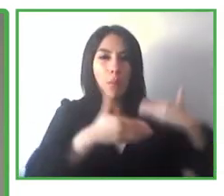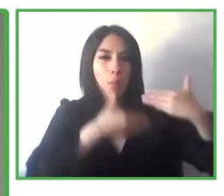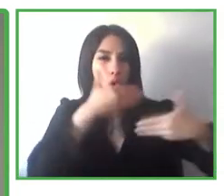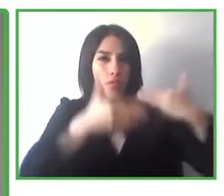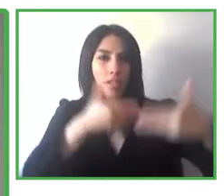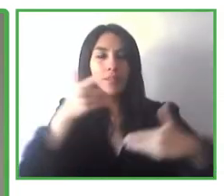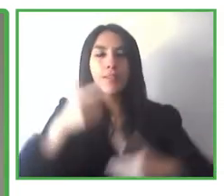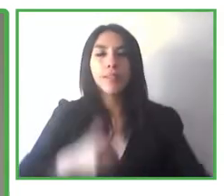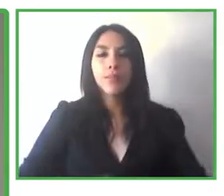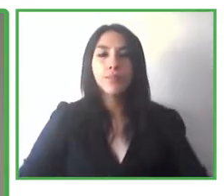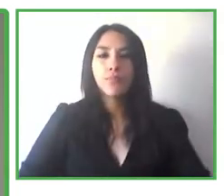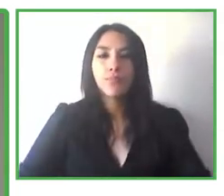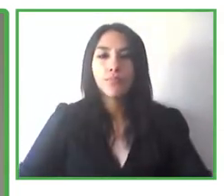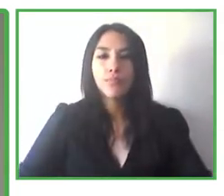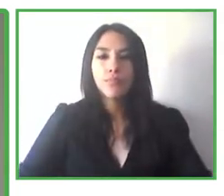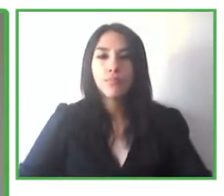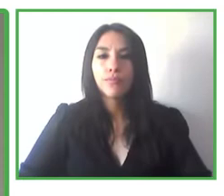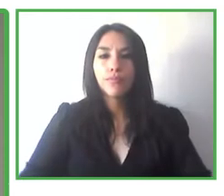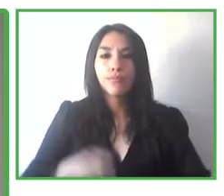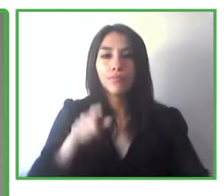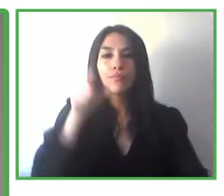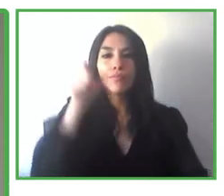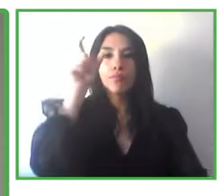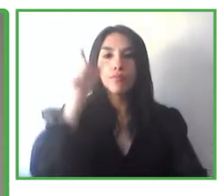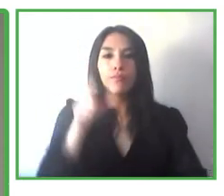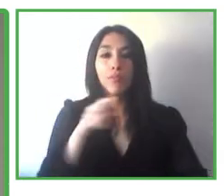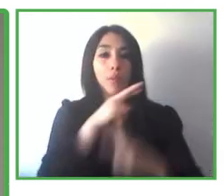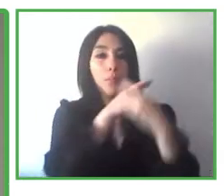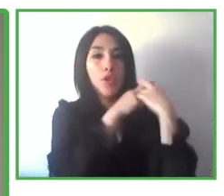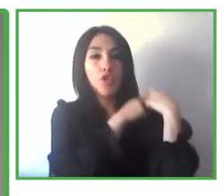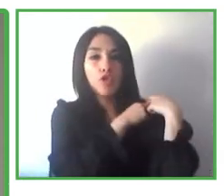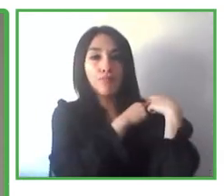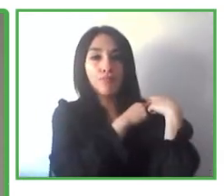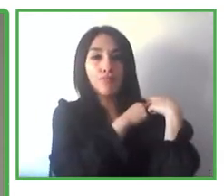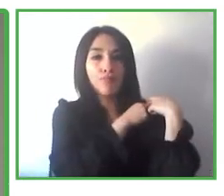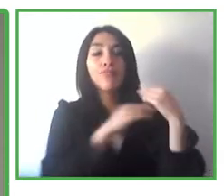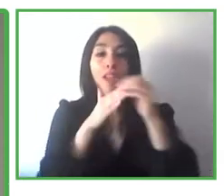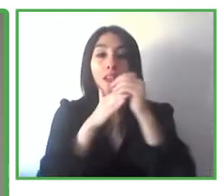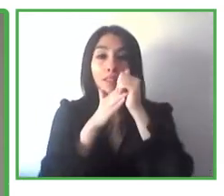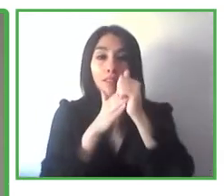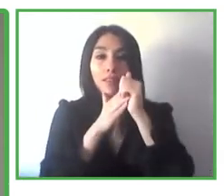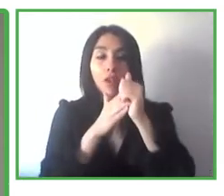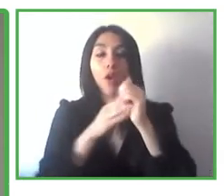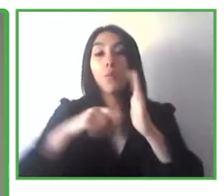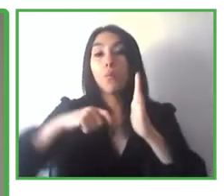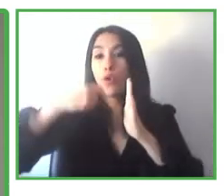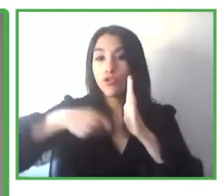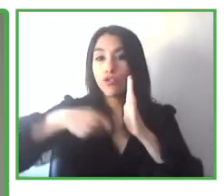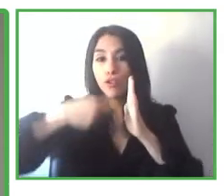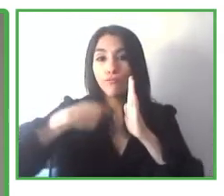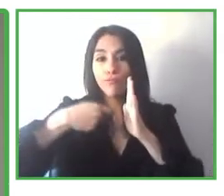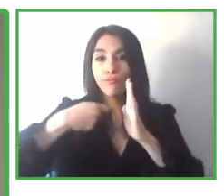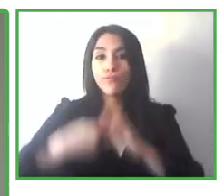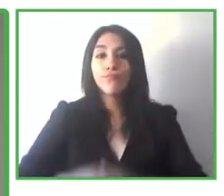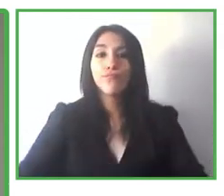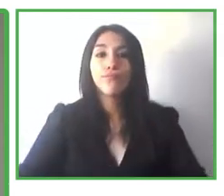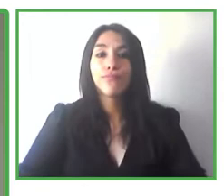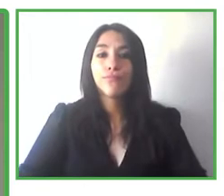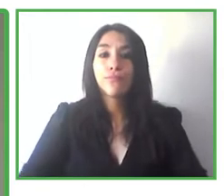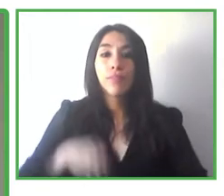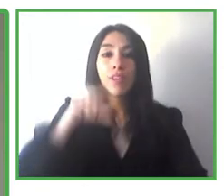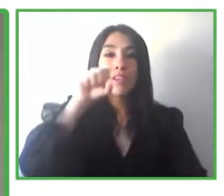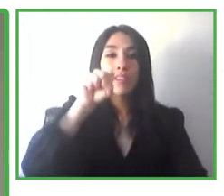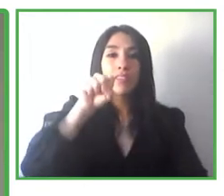also, he is the person that is leading the project Seeing Eye AI,